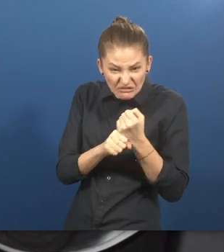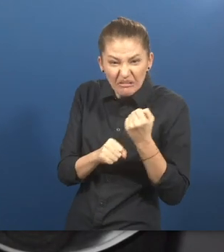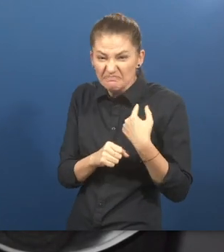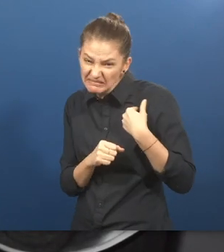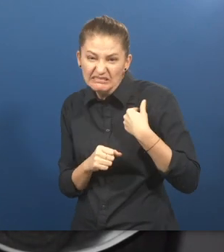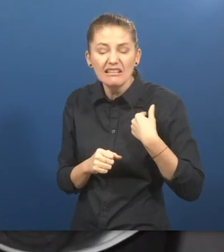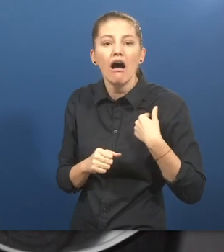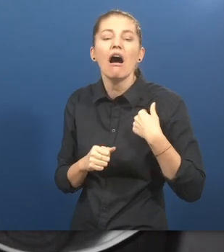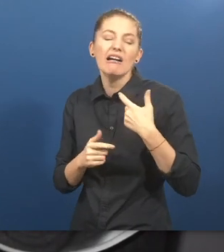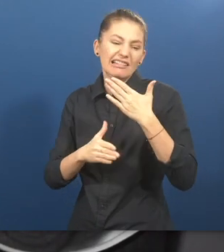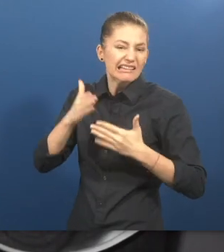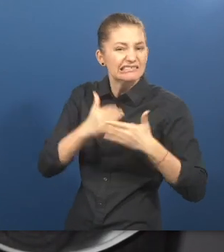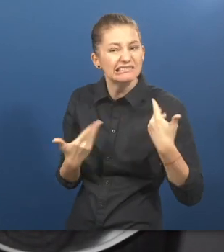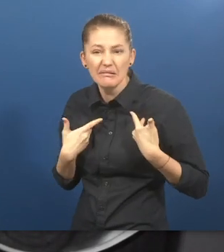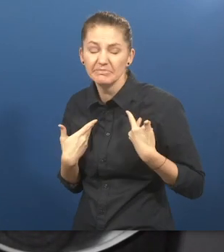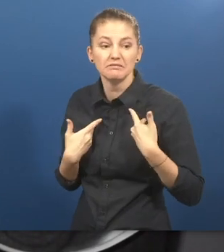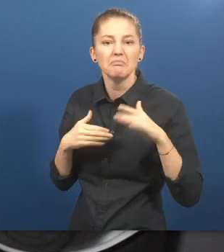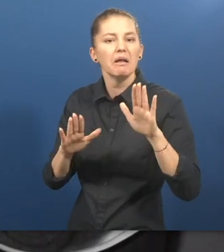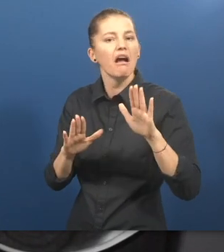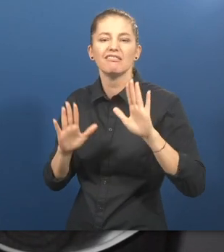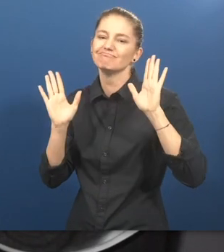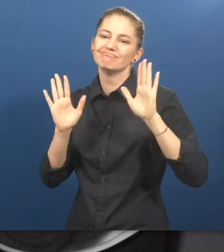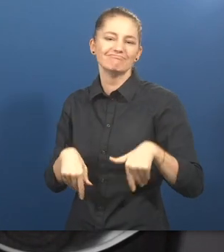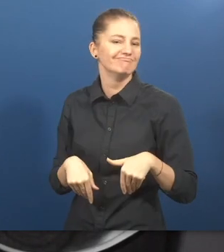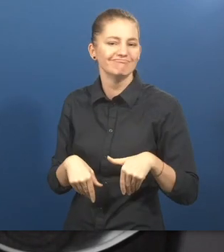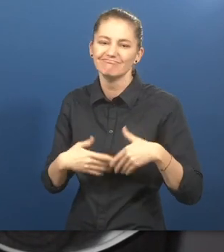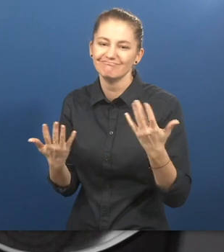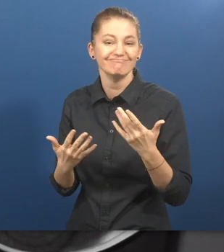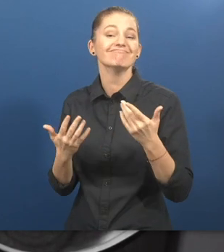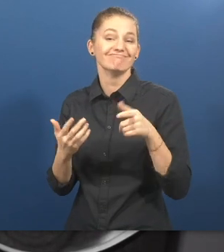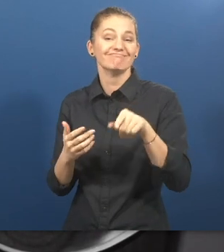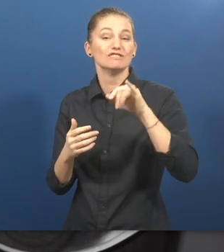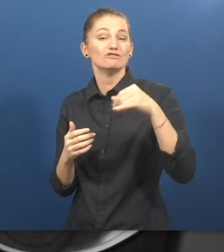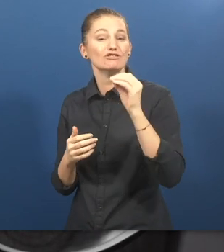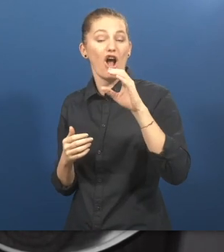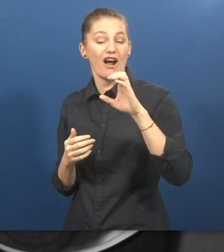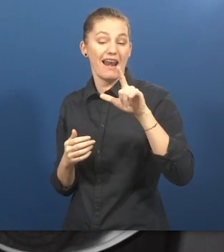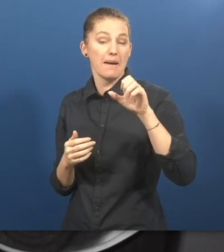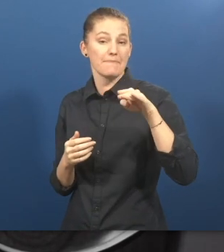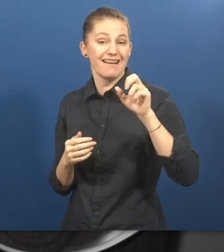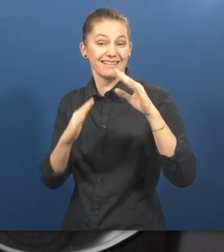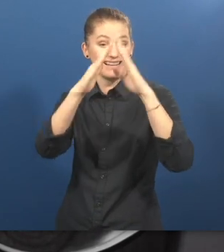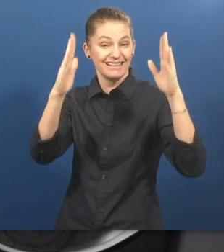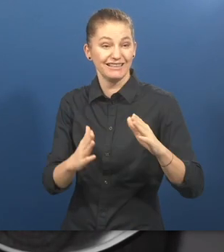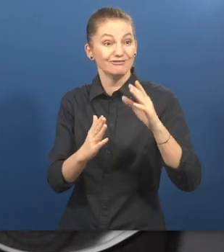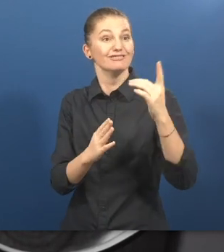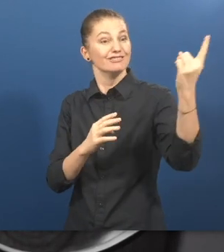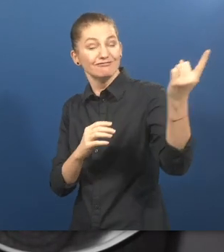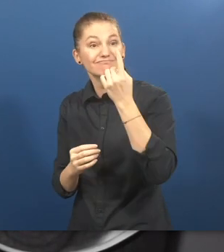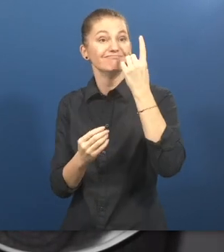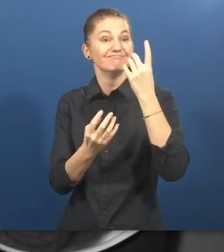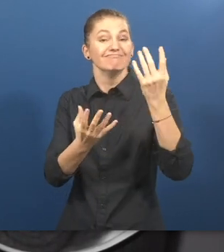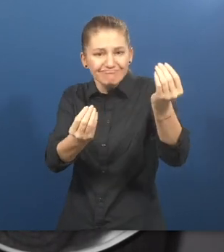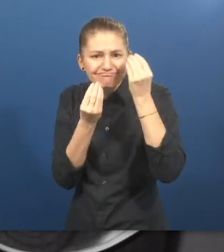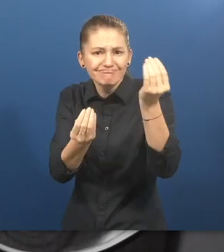So it was a fear. But then the course, the Jörg Clemente Institute, came and changed everything. And so today I already